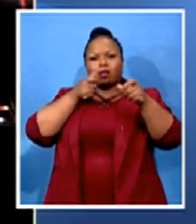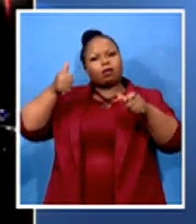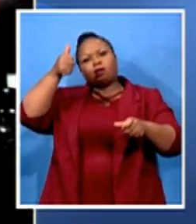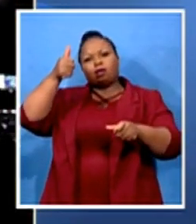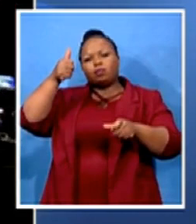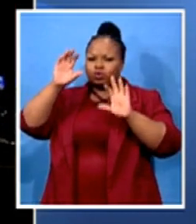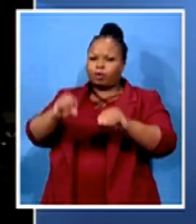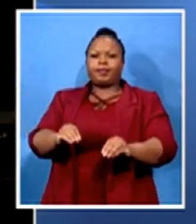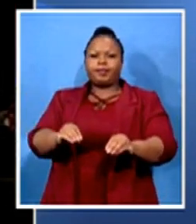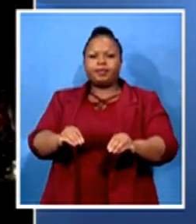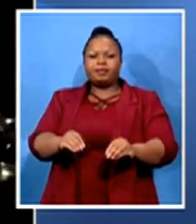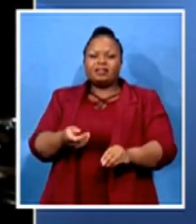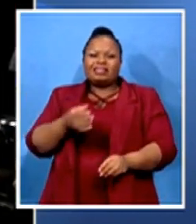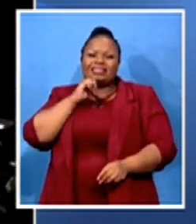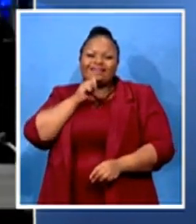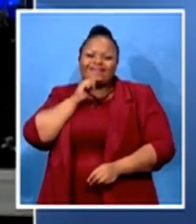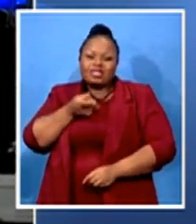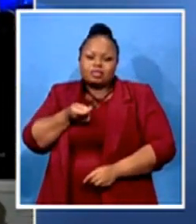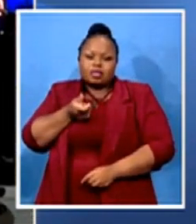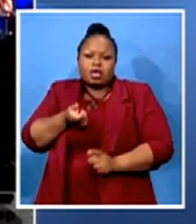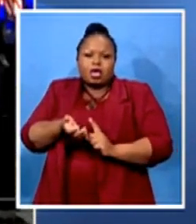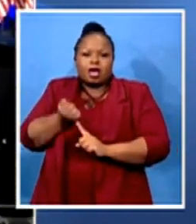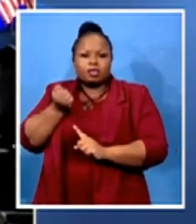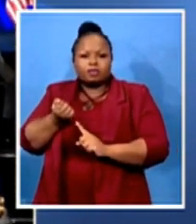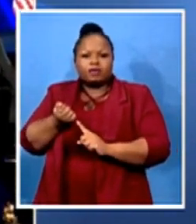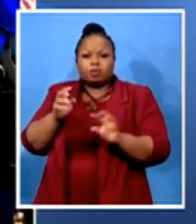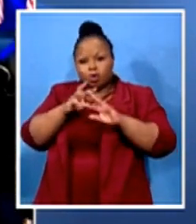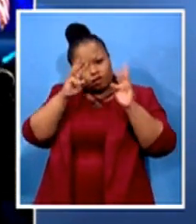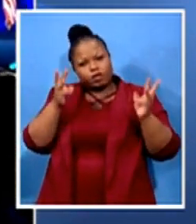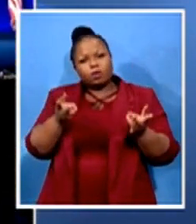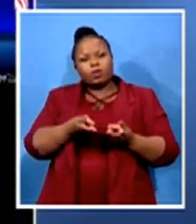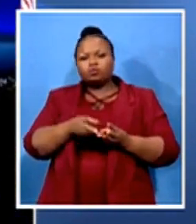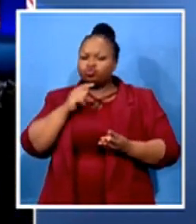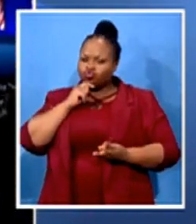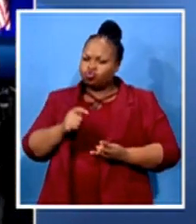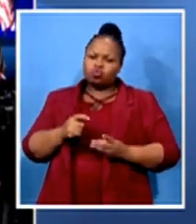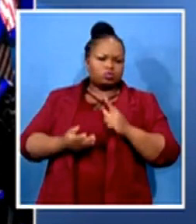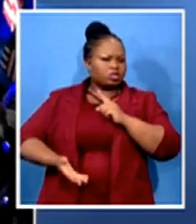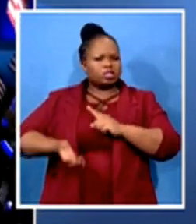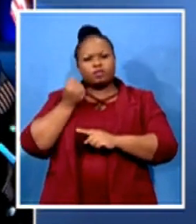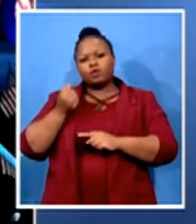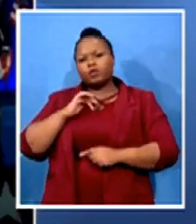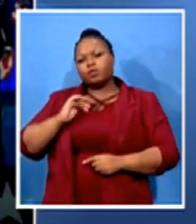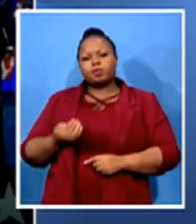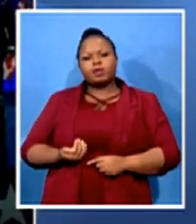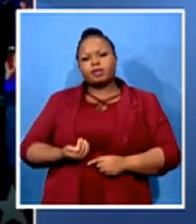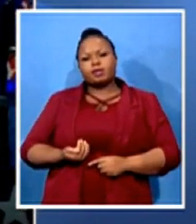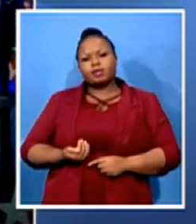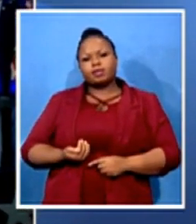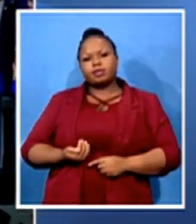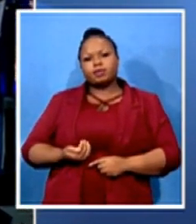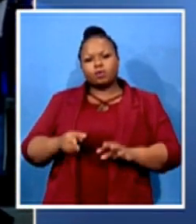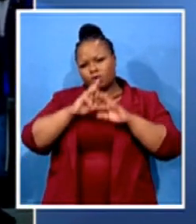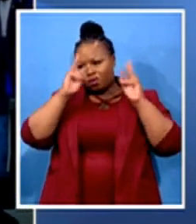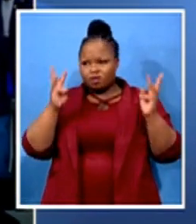made around the world, it is achievements for women around the world. That is